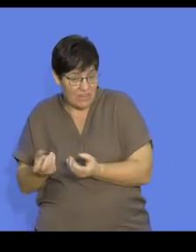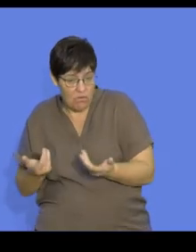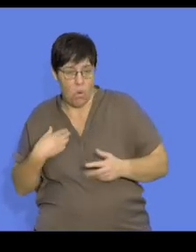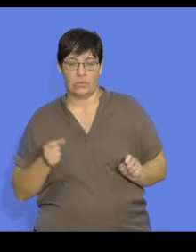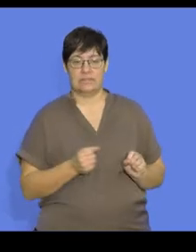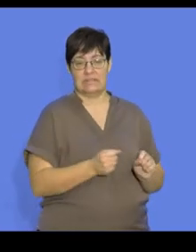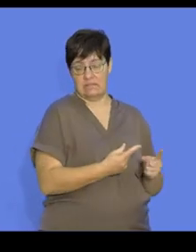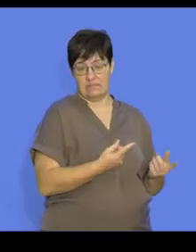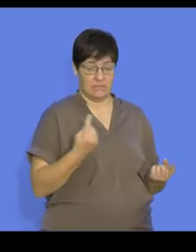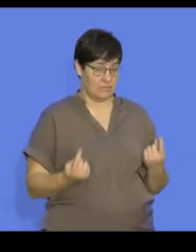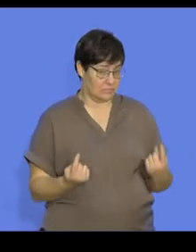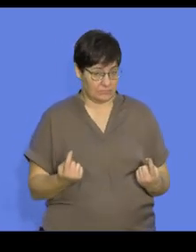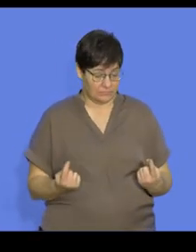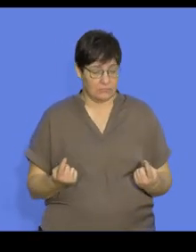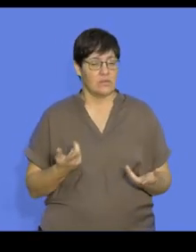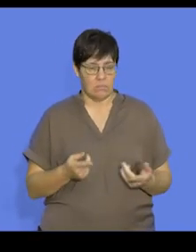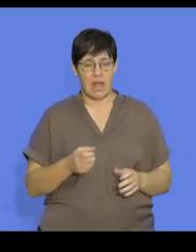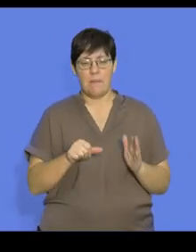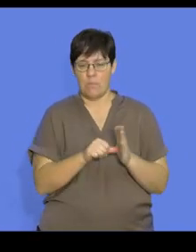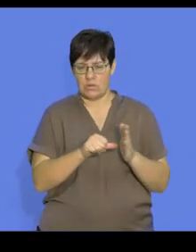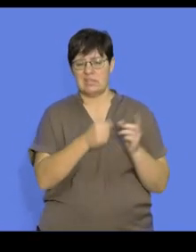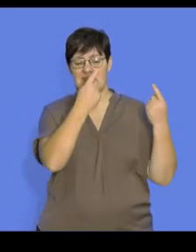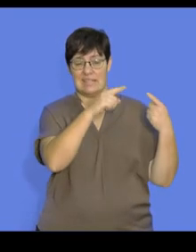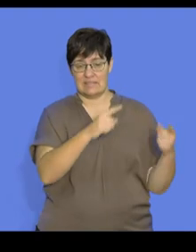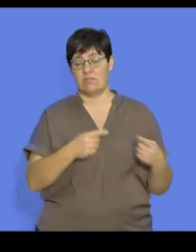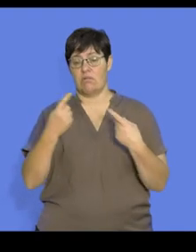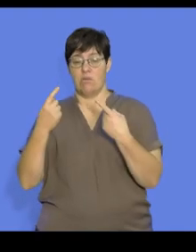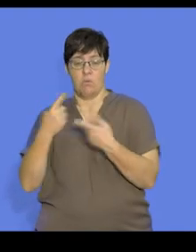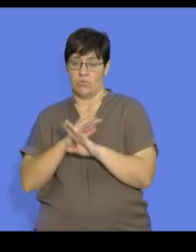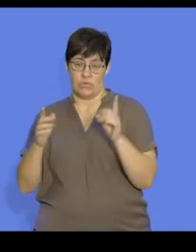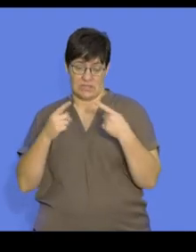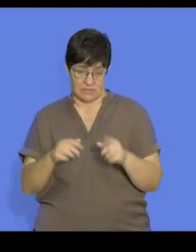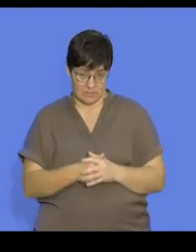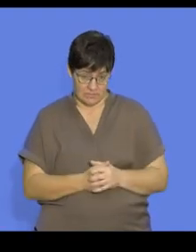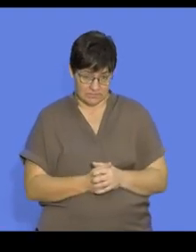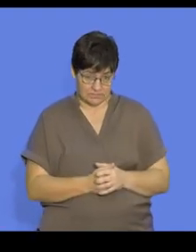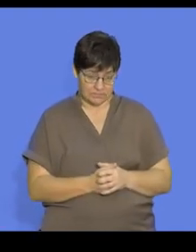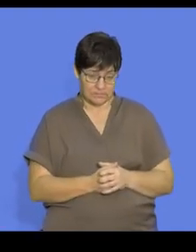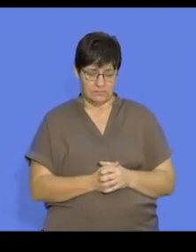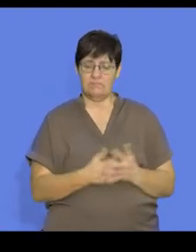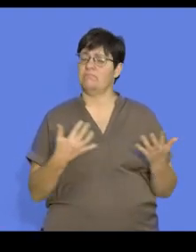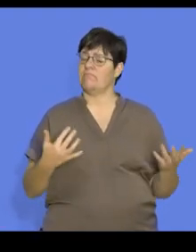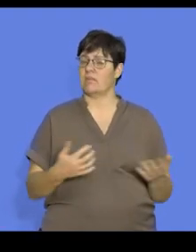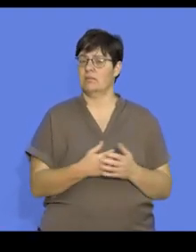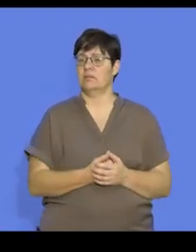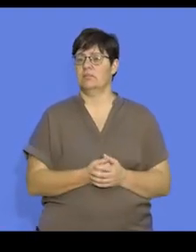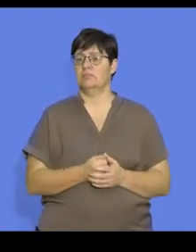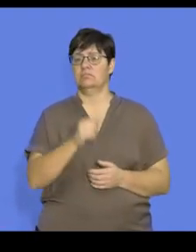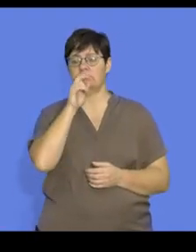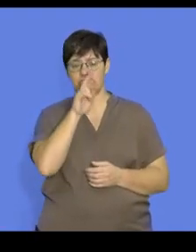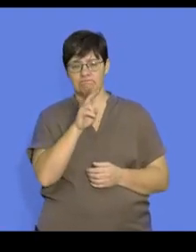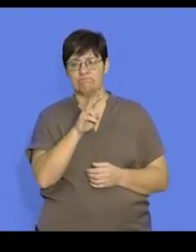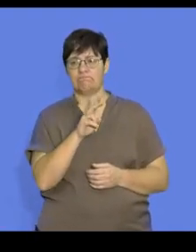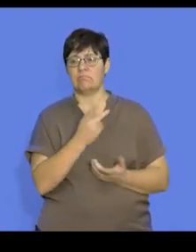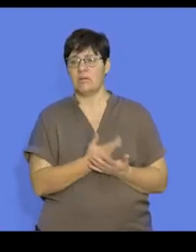aspects to understanding the different successes to reproducing successfully. Now, let's unpack what